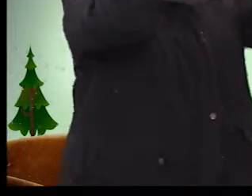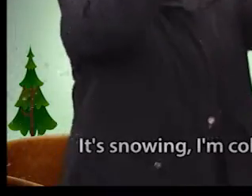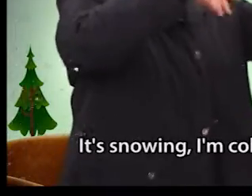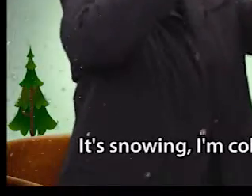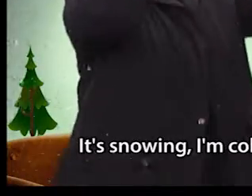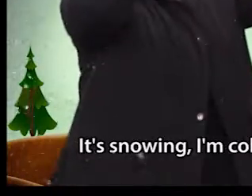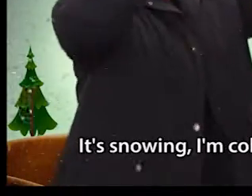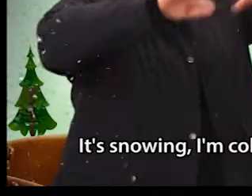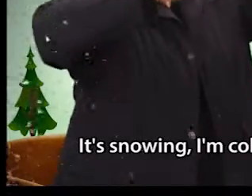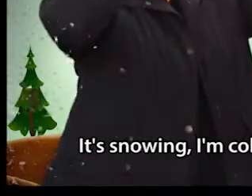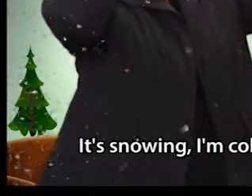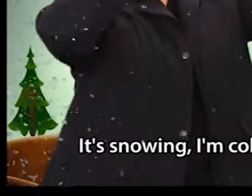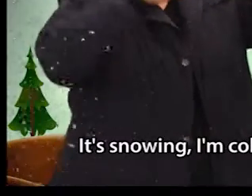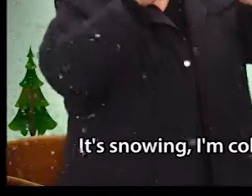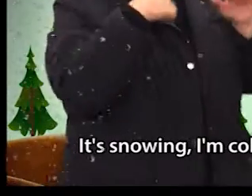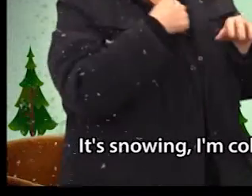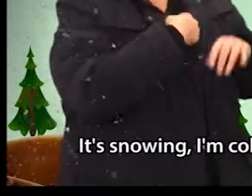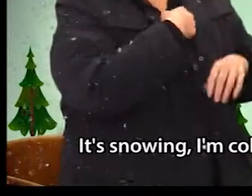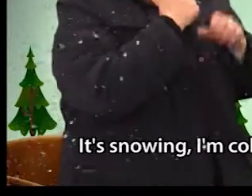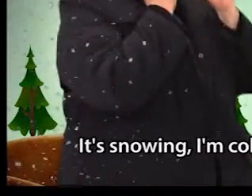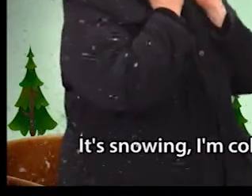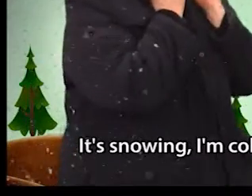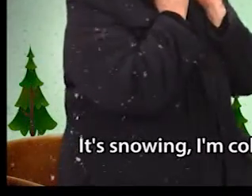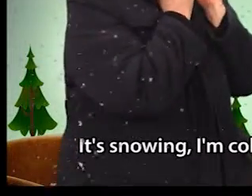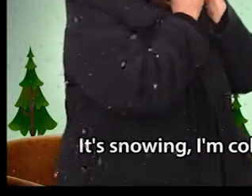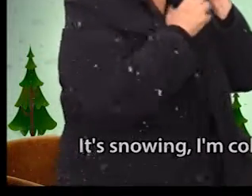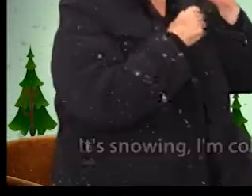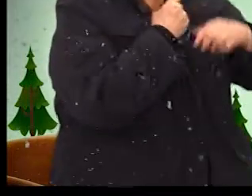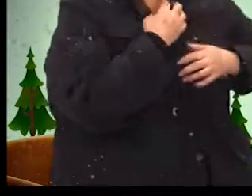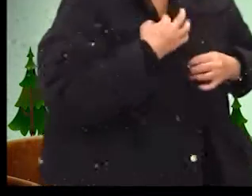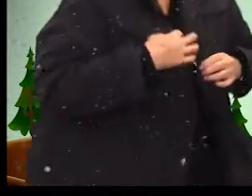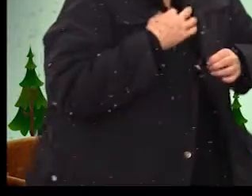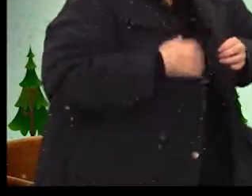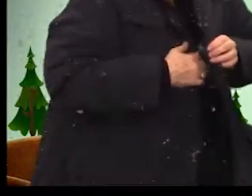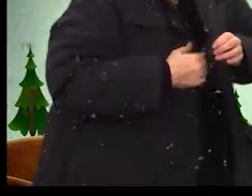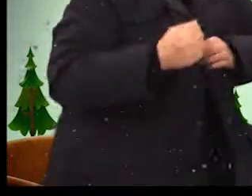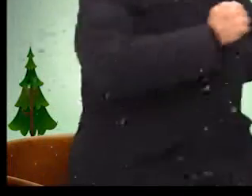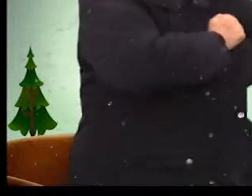It's snowing. I'm cold.